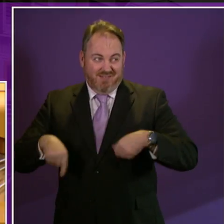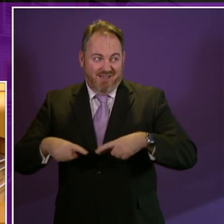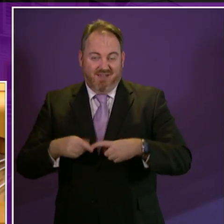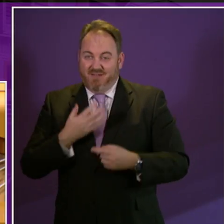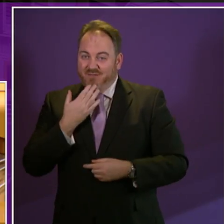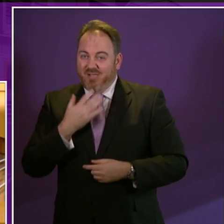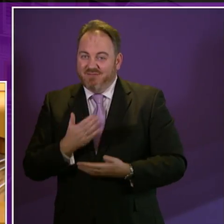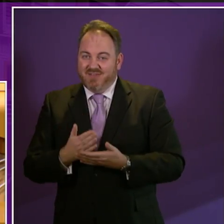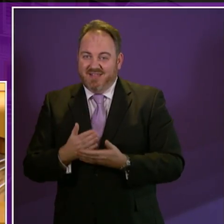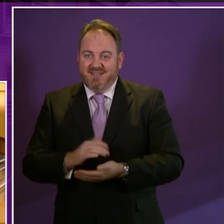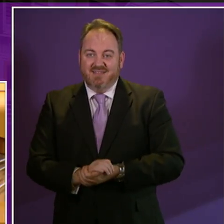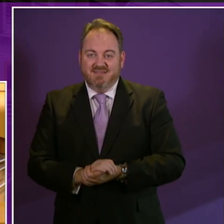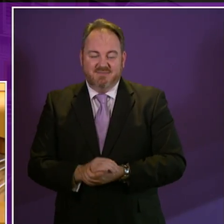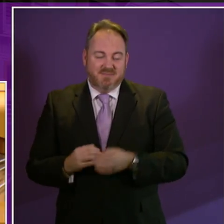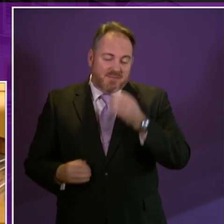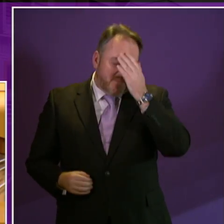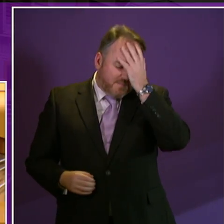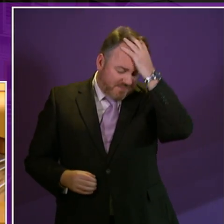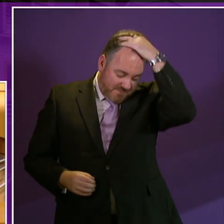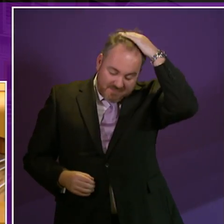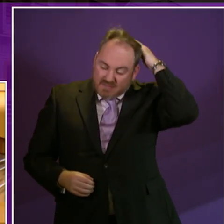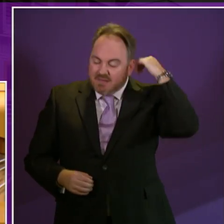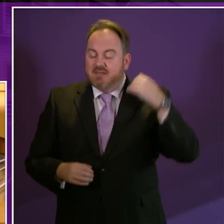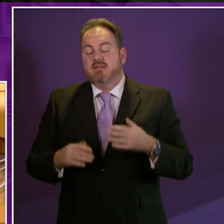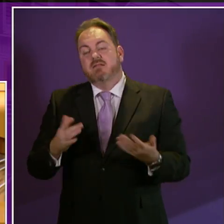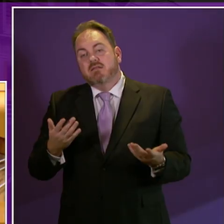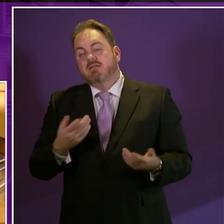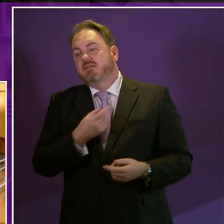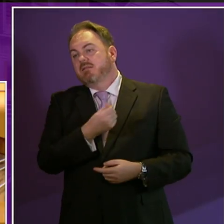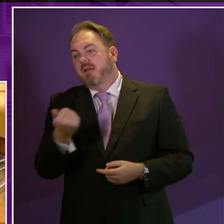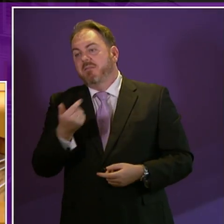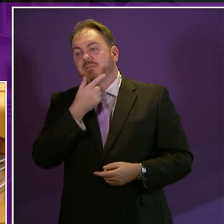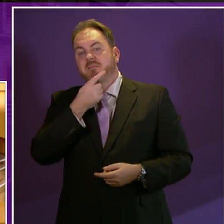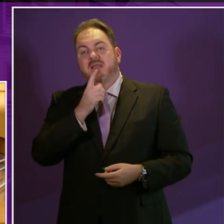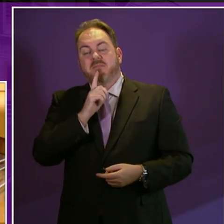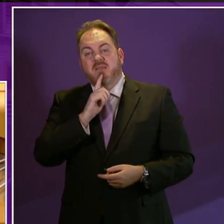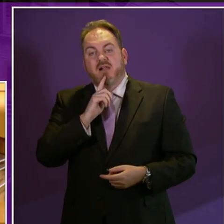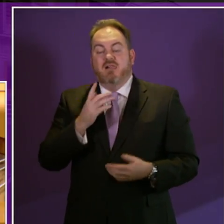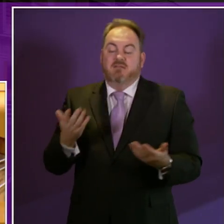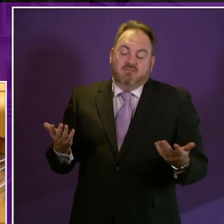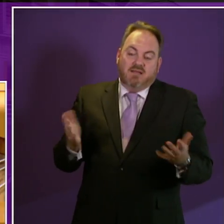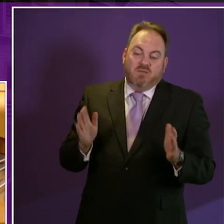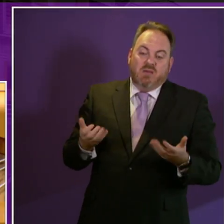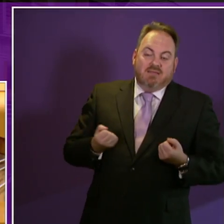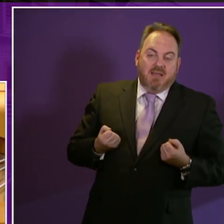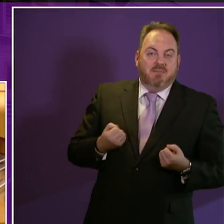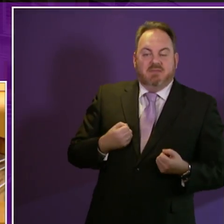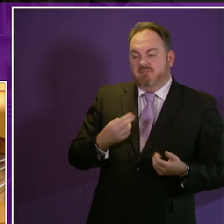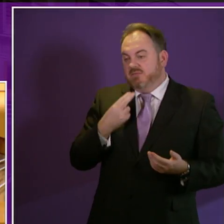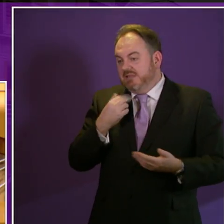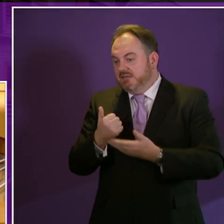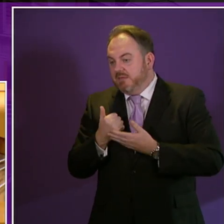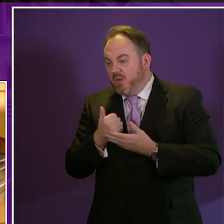We're all dependent in some way, some more obvious than others, some more freely admitted than others, but we must see